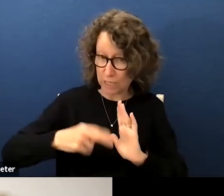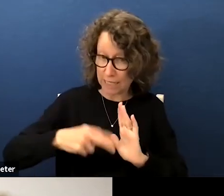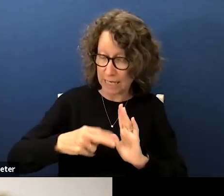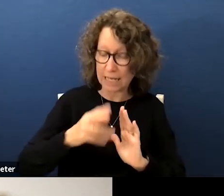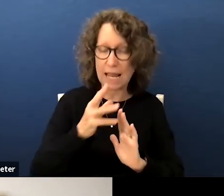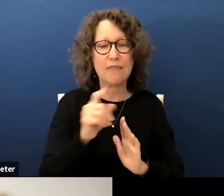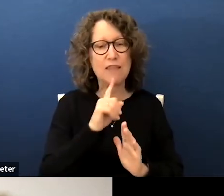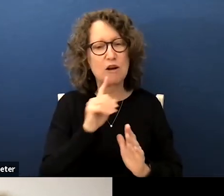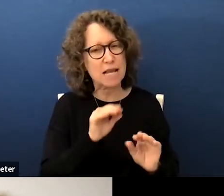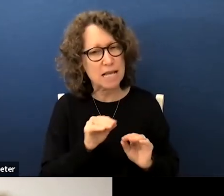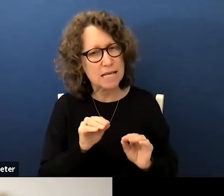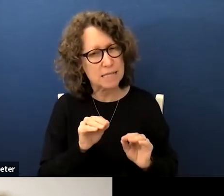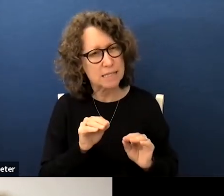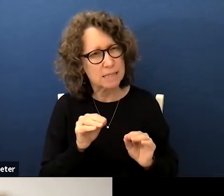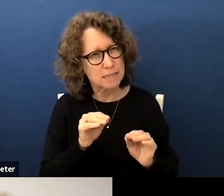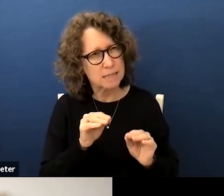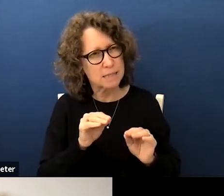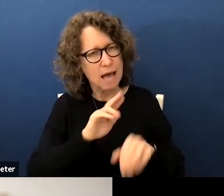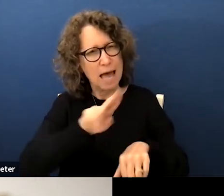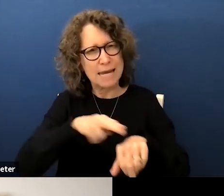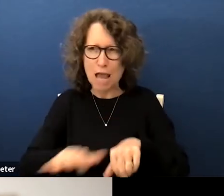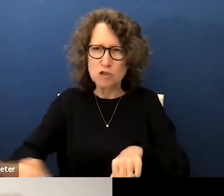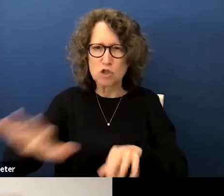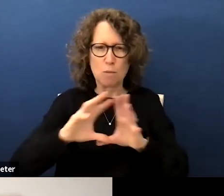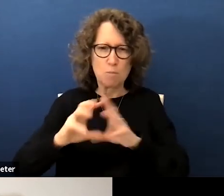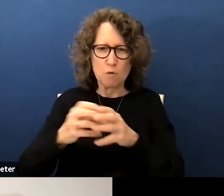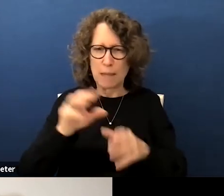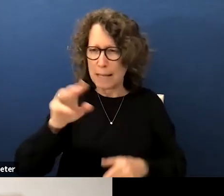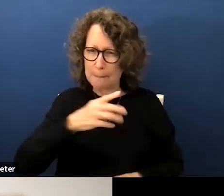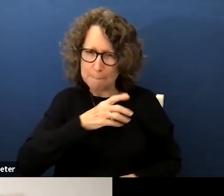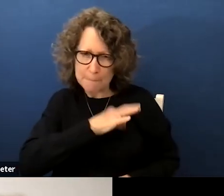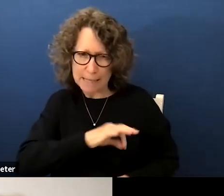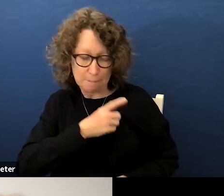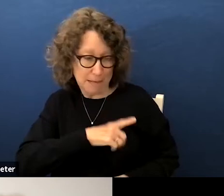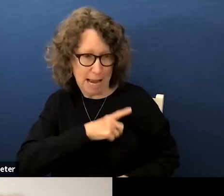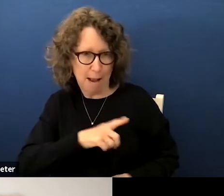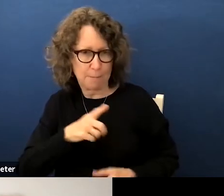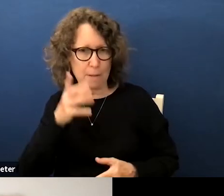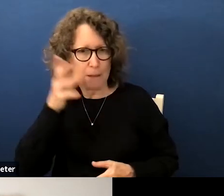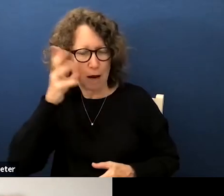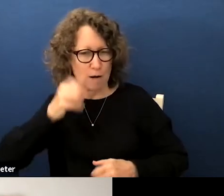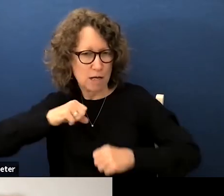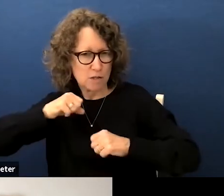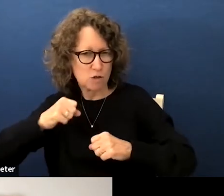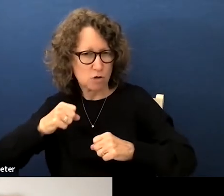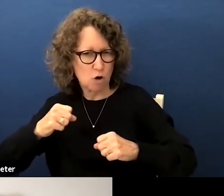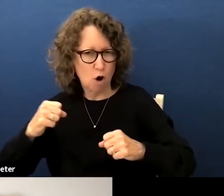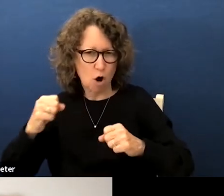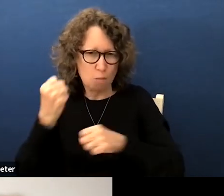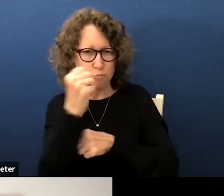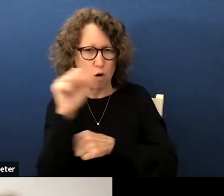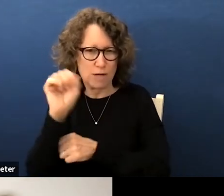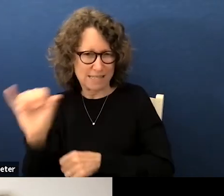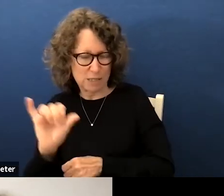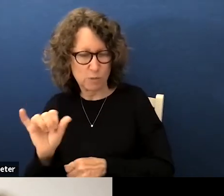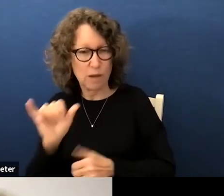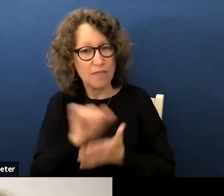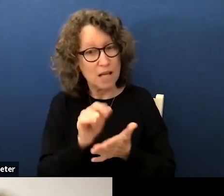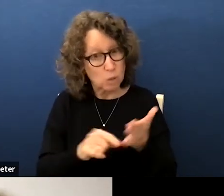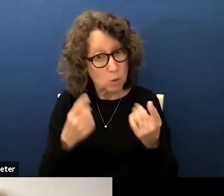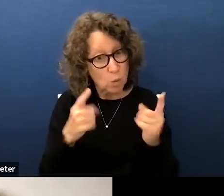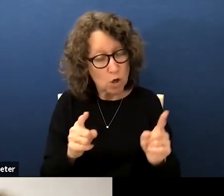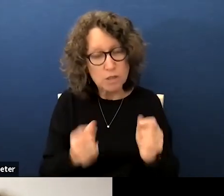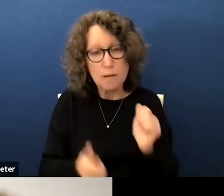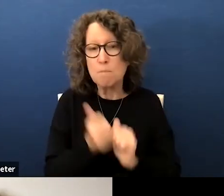and there is a movement for this nationwide minneapolis parents are protesting to have this as well is because that's what works the